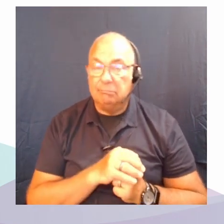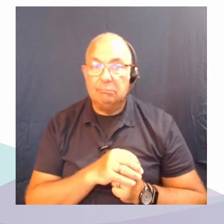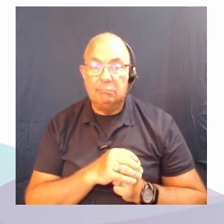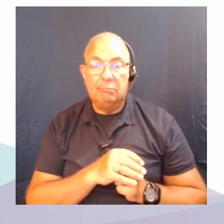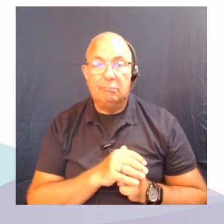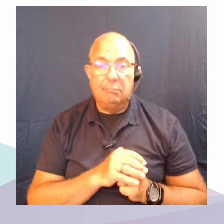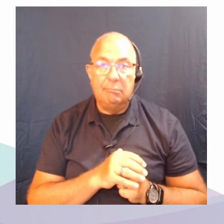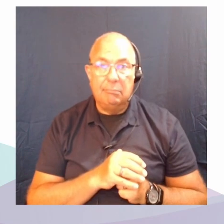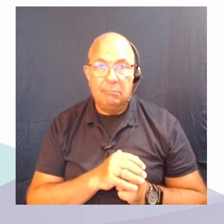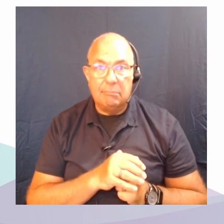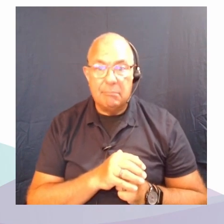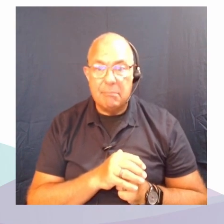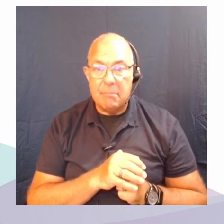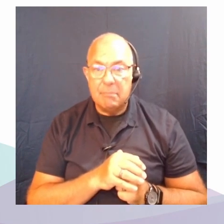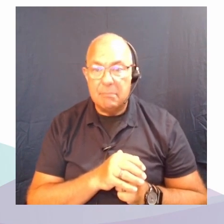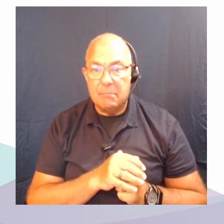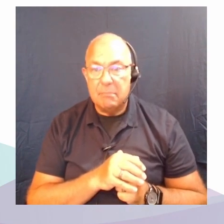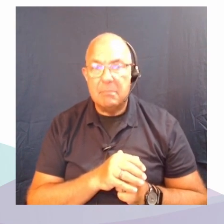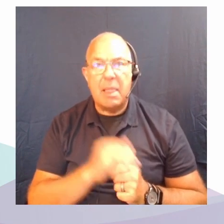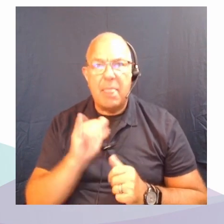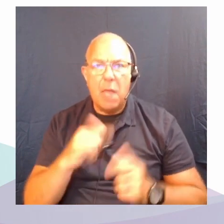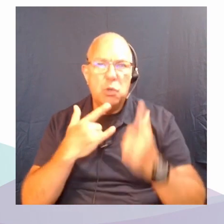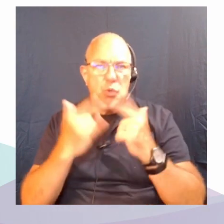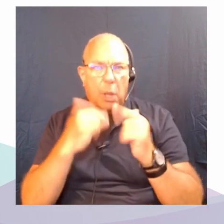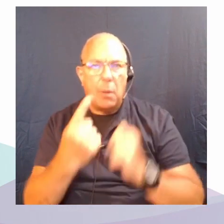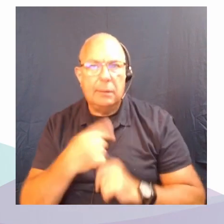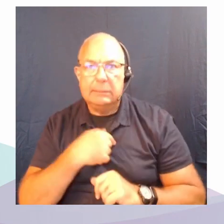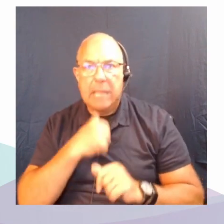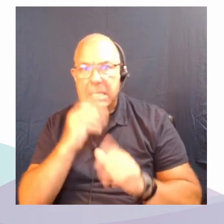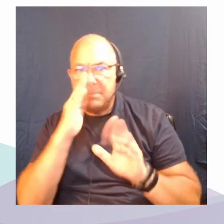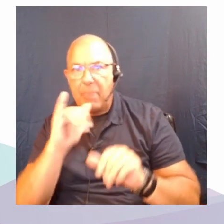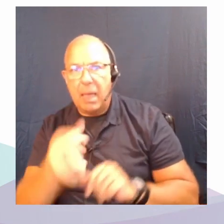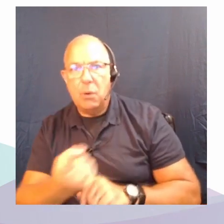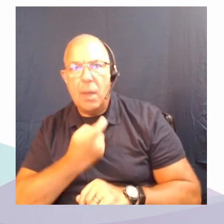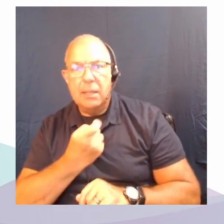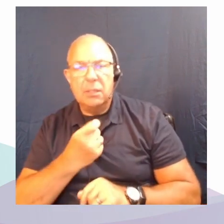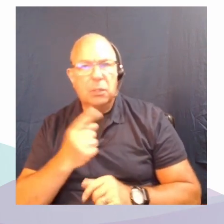that one is a tricky one I wasn't expecting that question what tools um